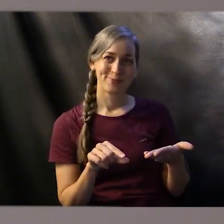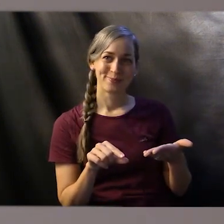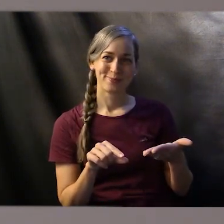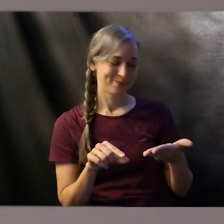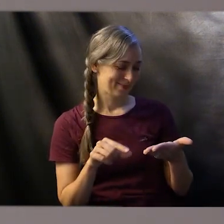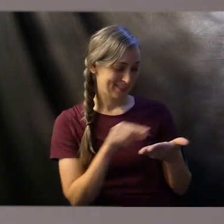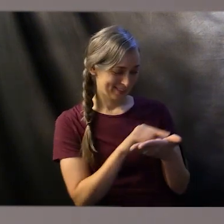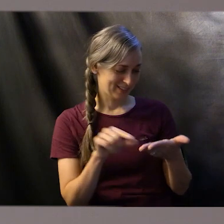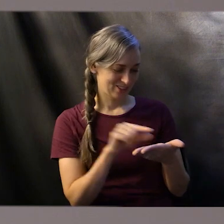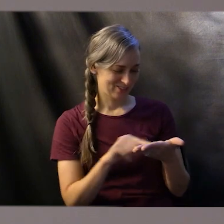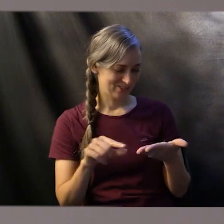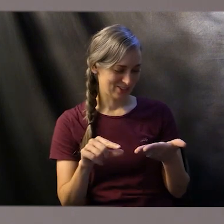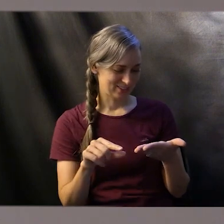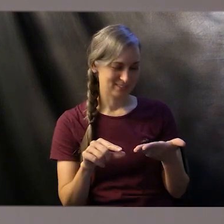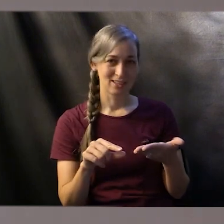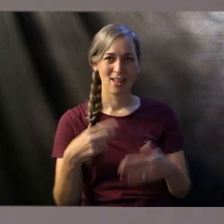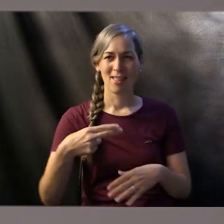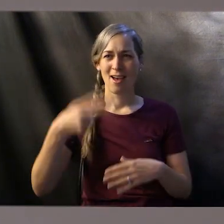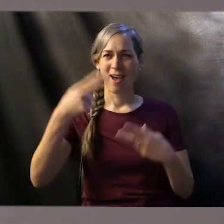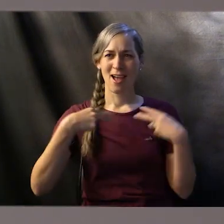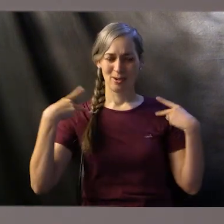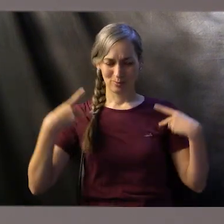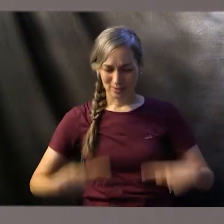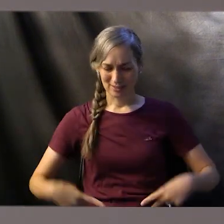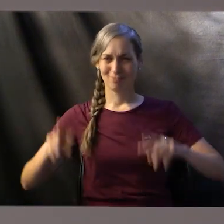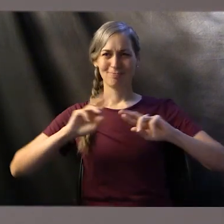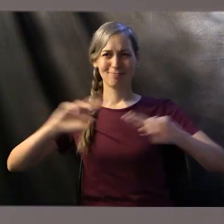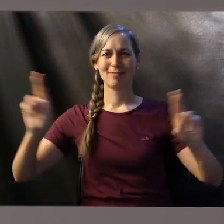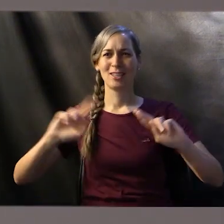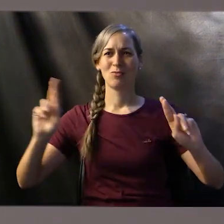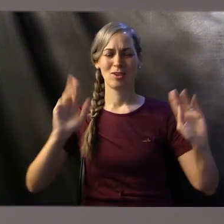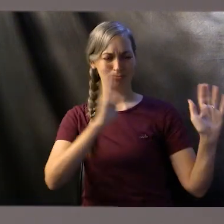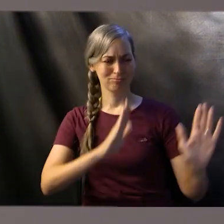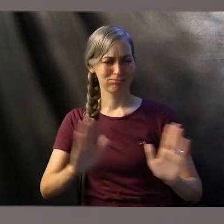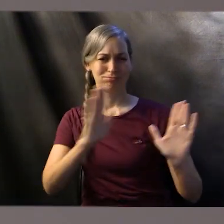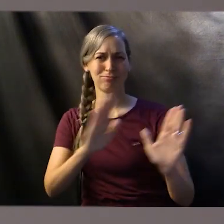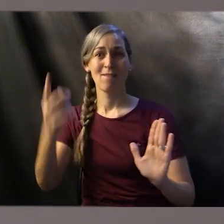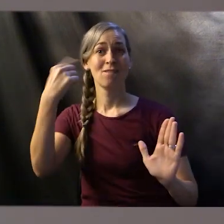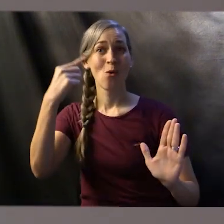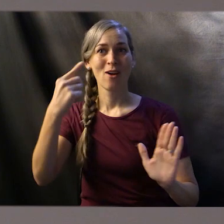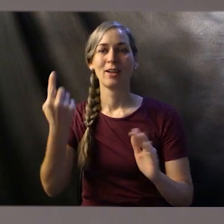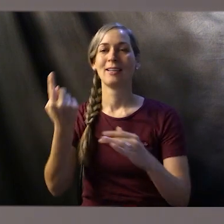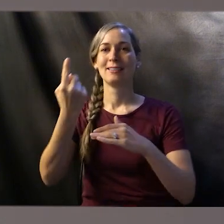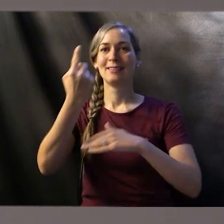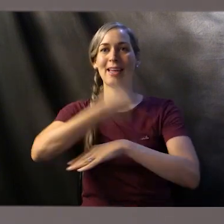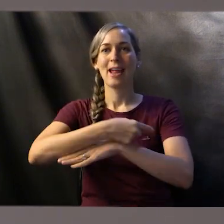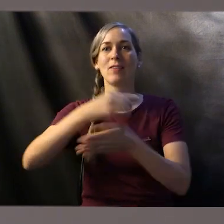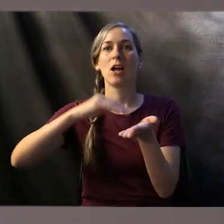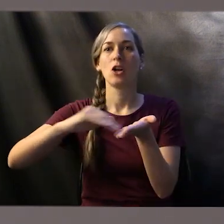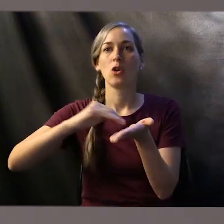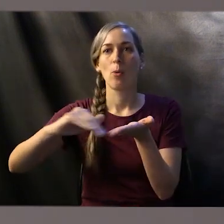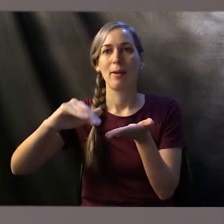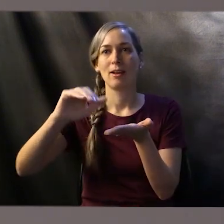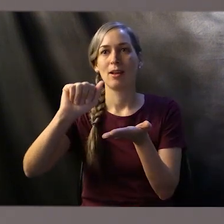in this passage, the high priest is preparing himself for the day of atonement. Now the day of atonement was, it